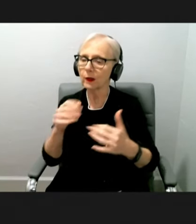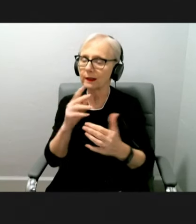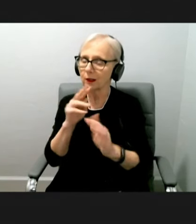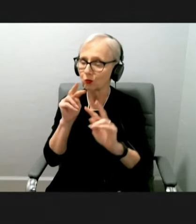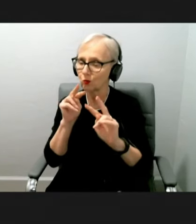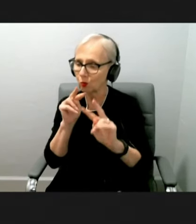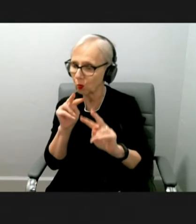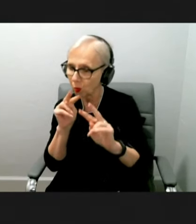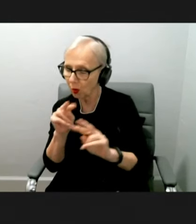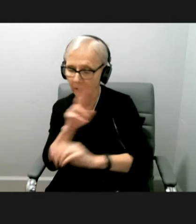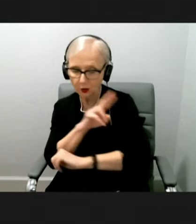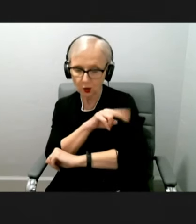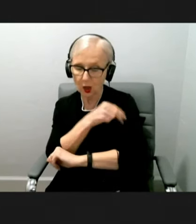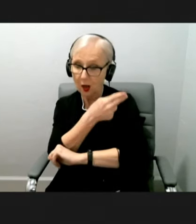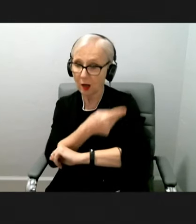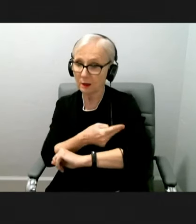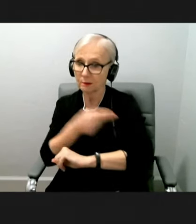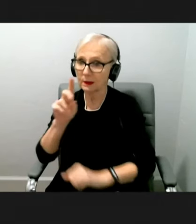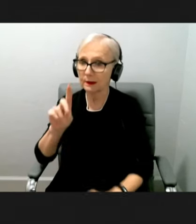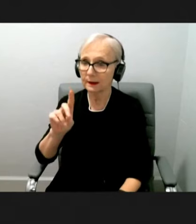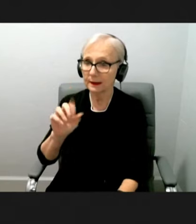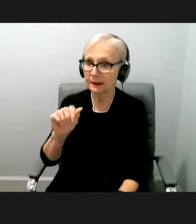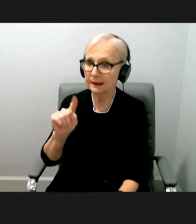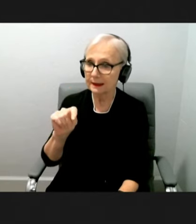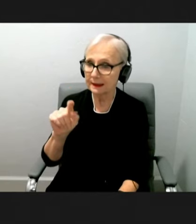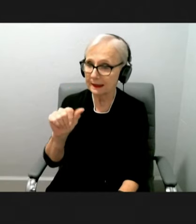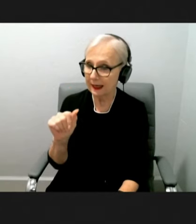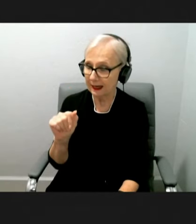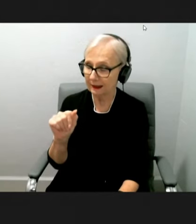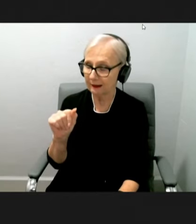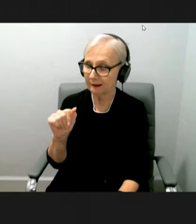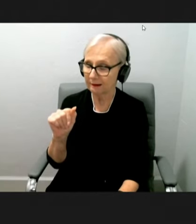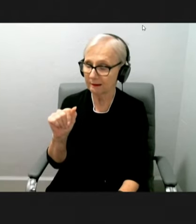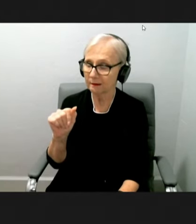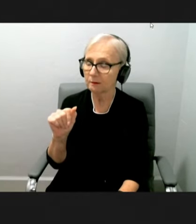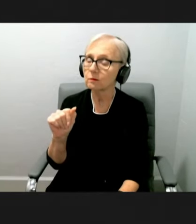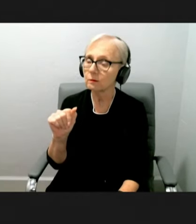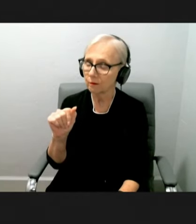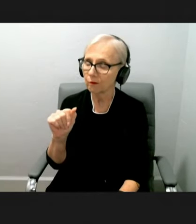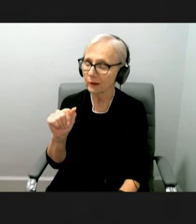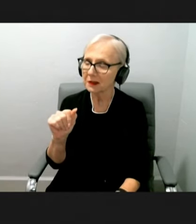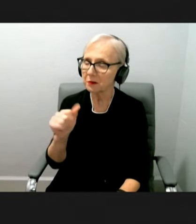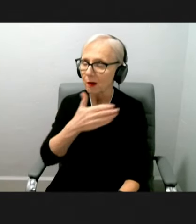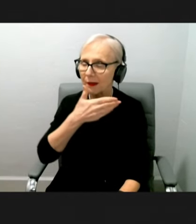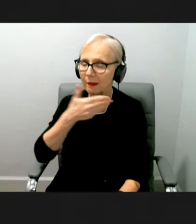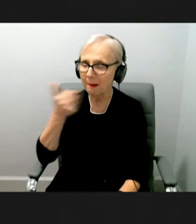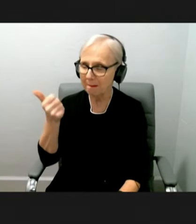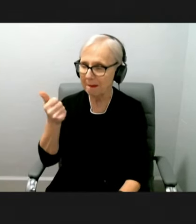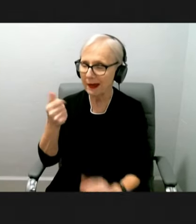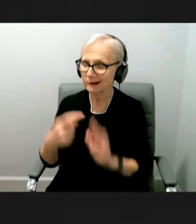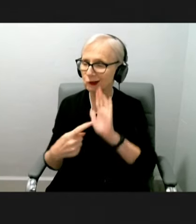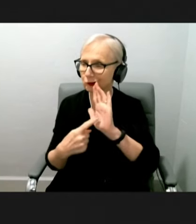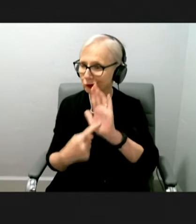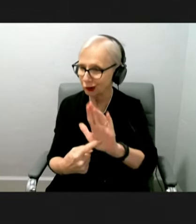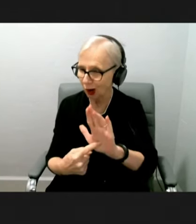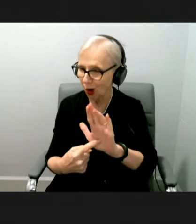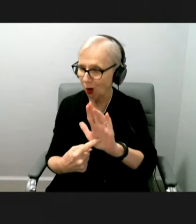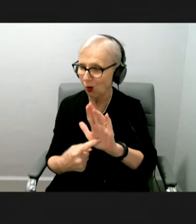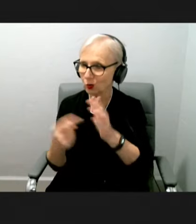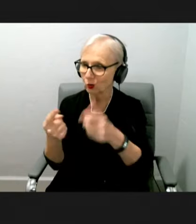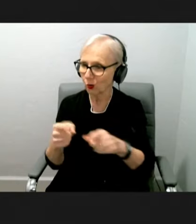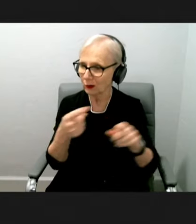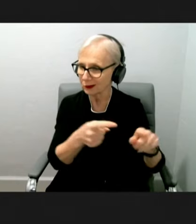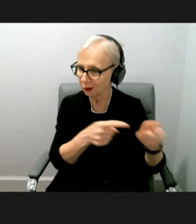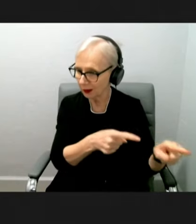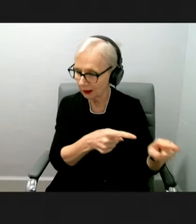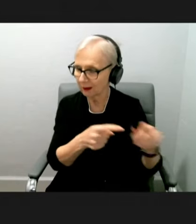hospitalization data. think that data is much less likely to be biased by some of these trends in testing or reporting that happen